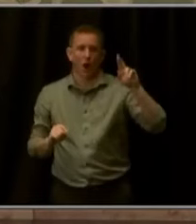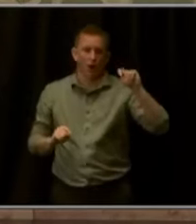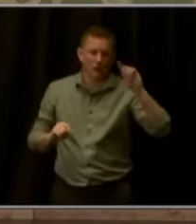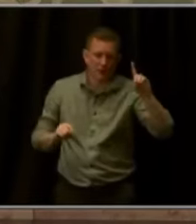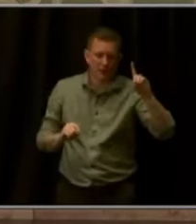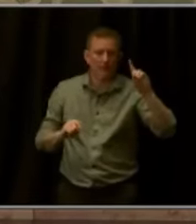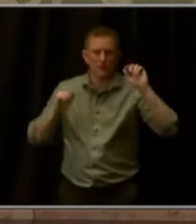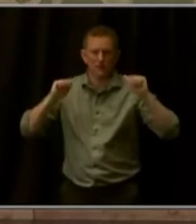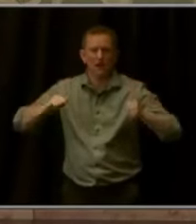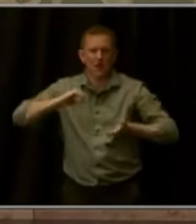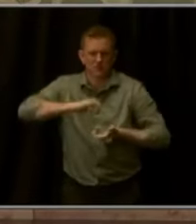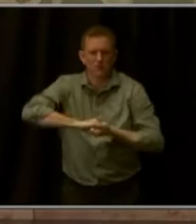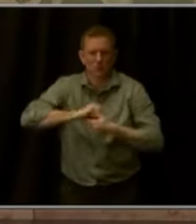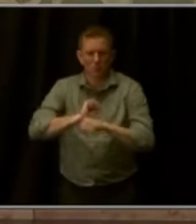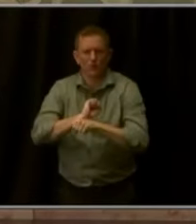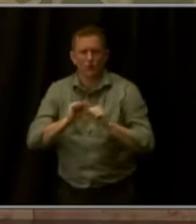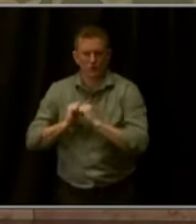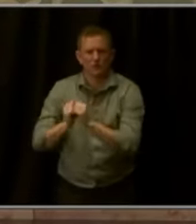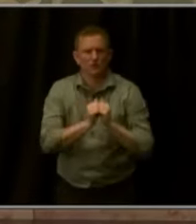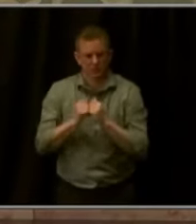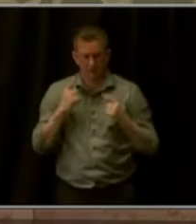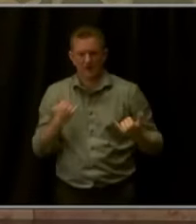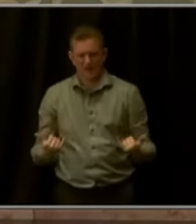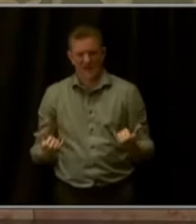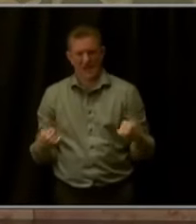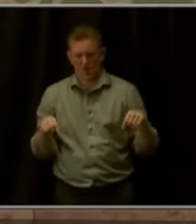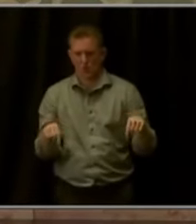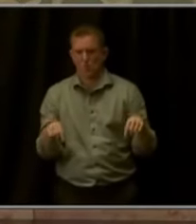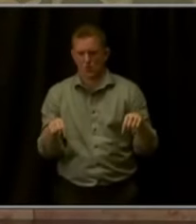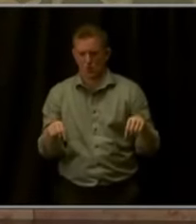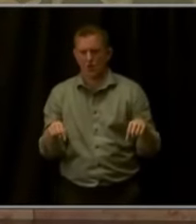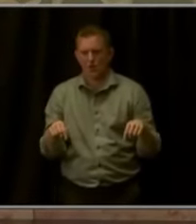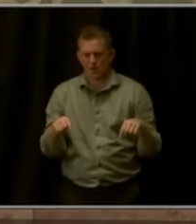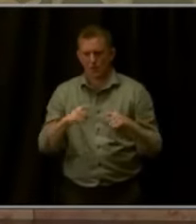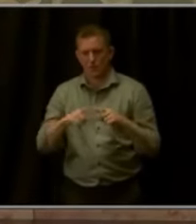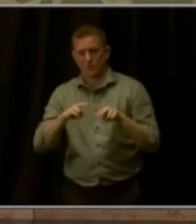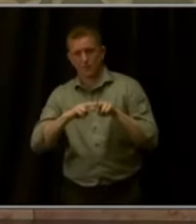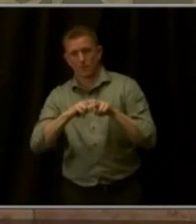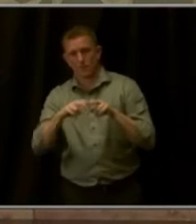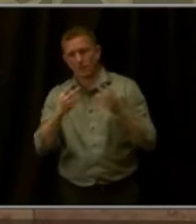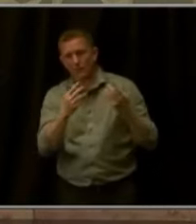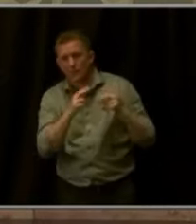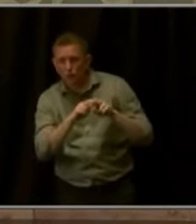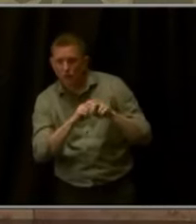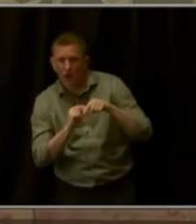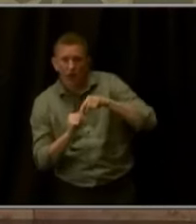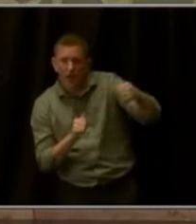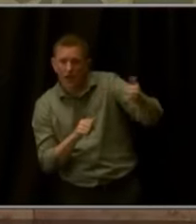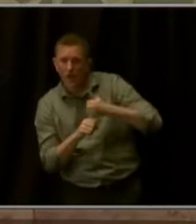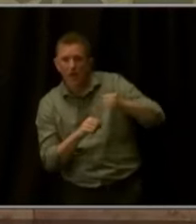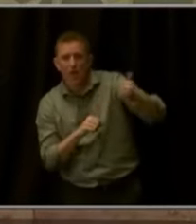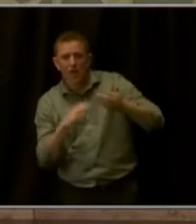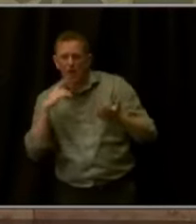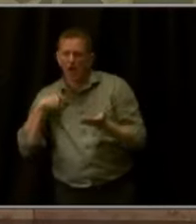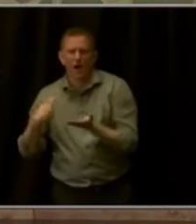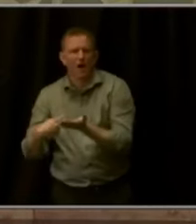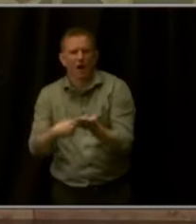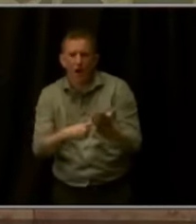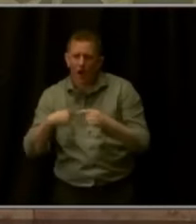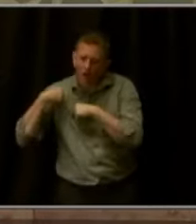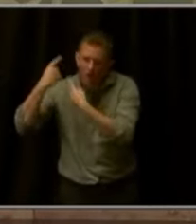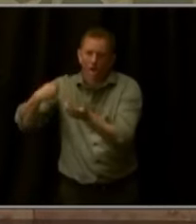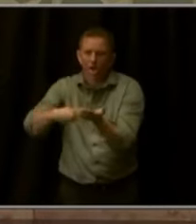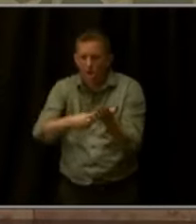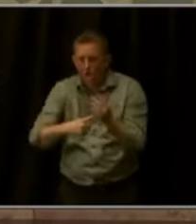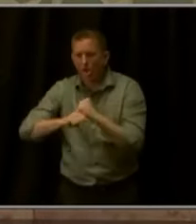The problem of unfinished public transit in our state has simply gone on far too long, and taxpayers are sick and tired of paying for